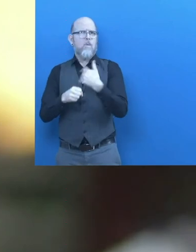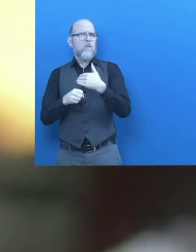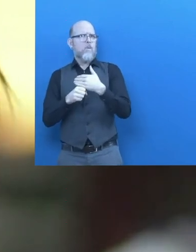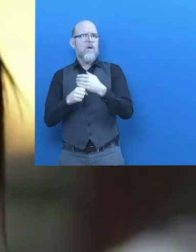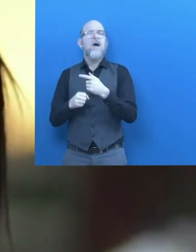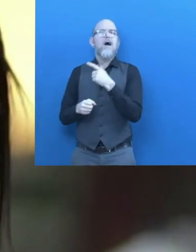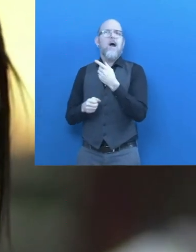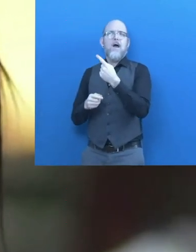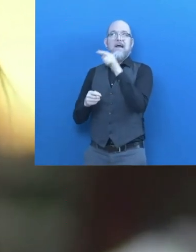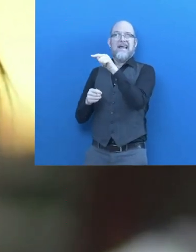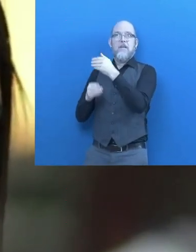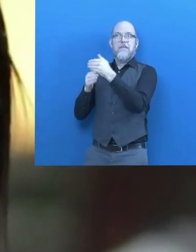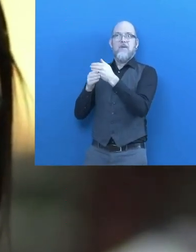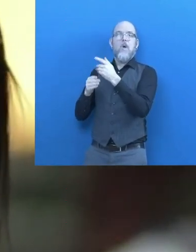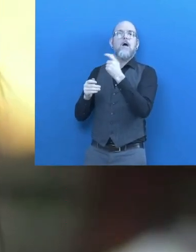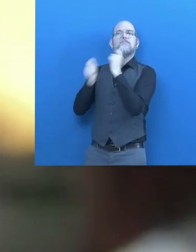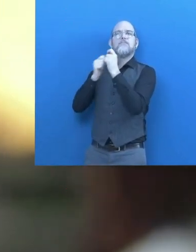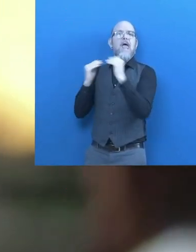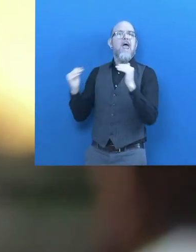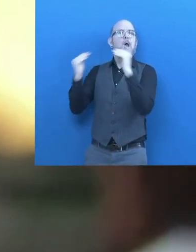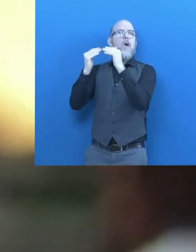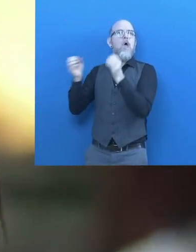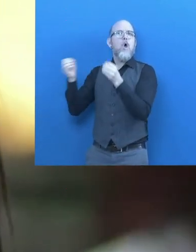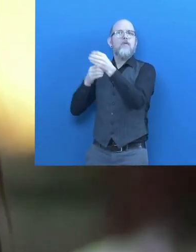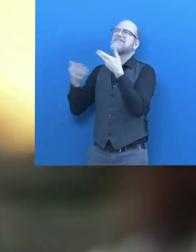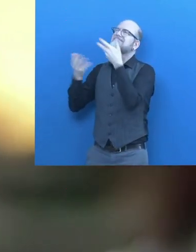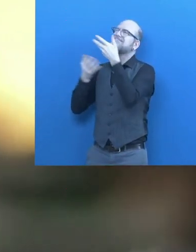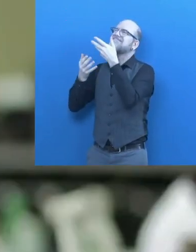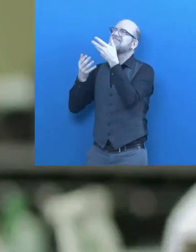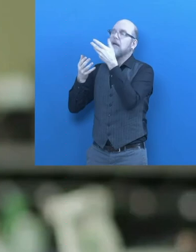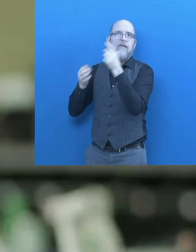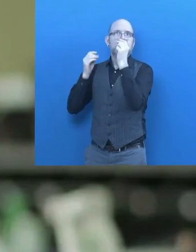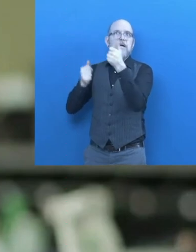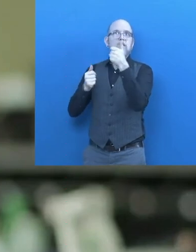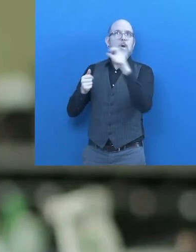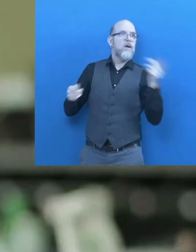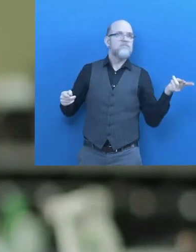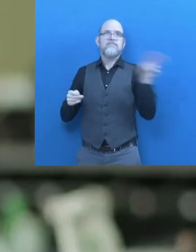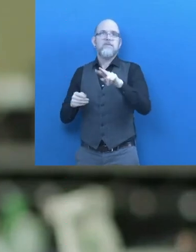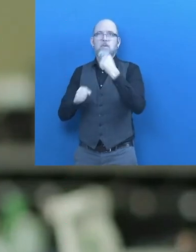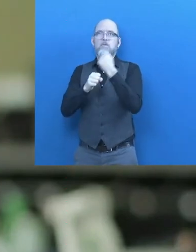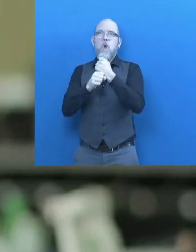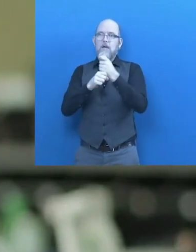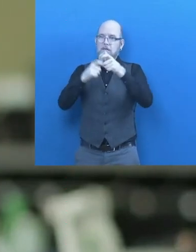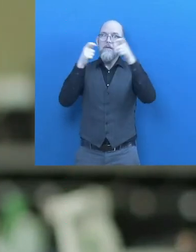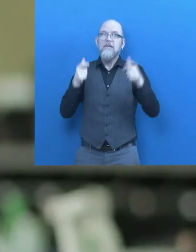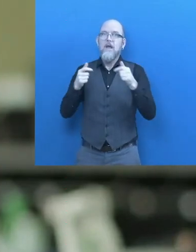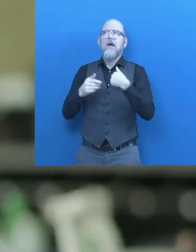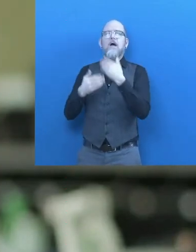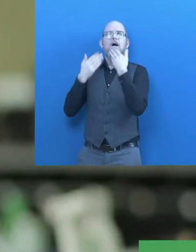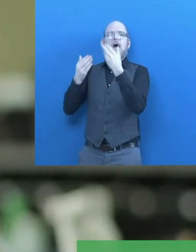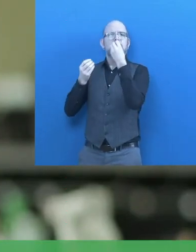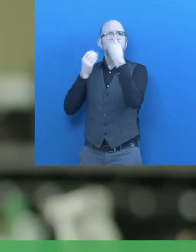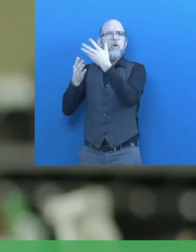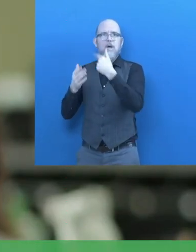As they found this job for me, it was very good because here I had a great opportunity. I learned a of things here.